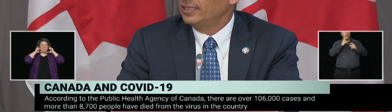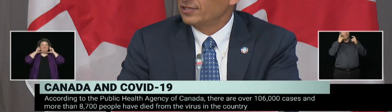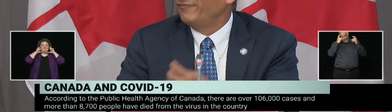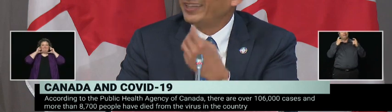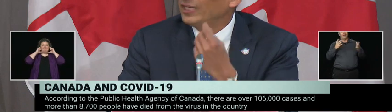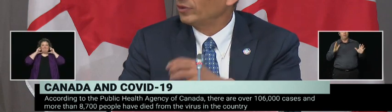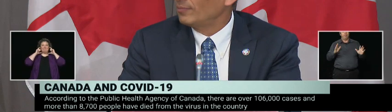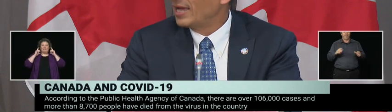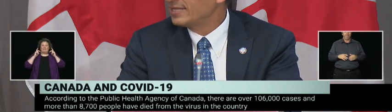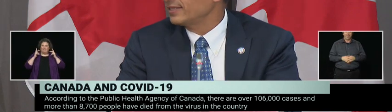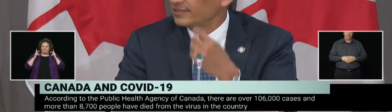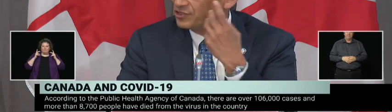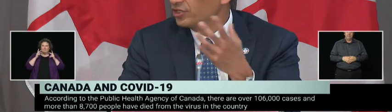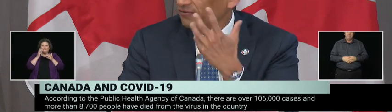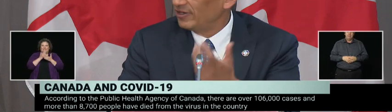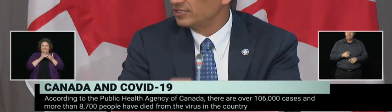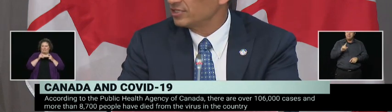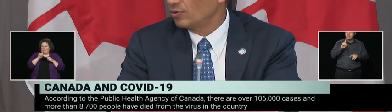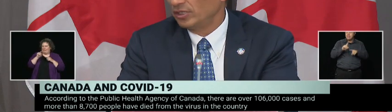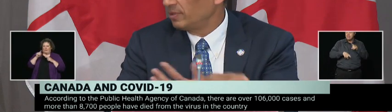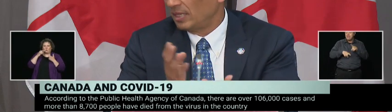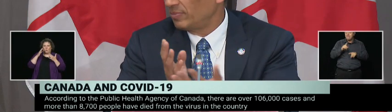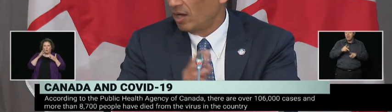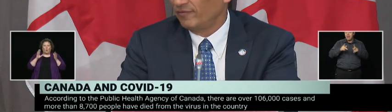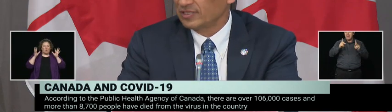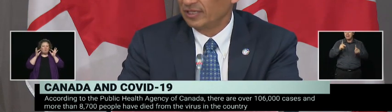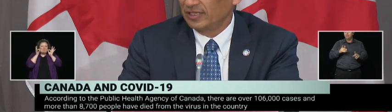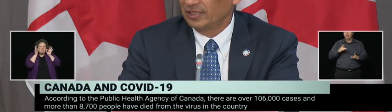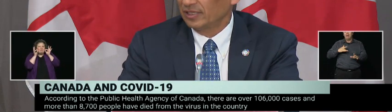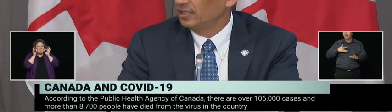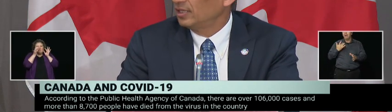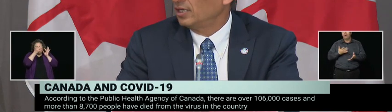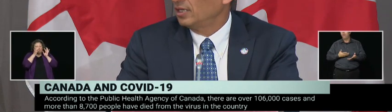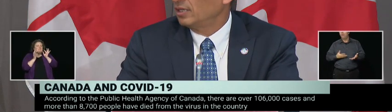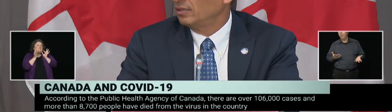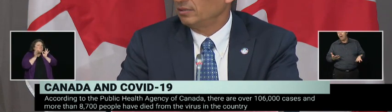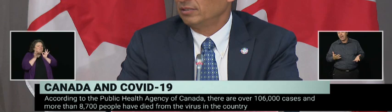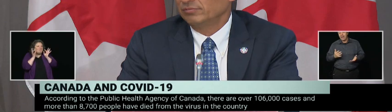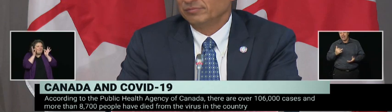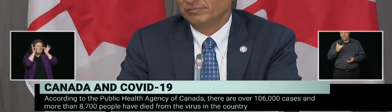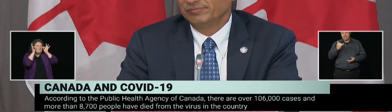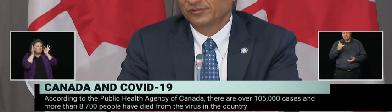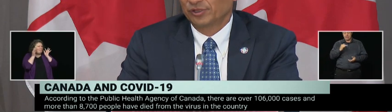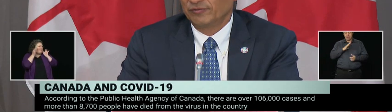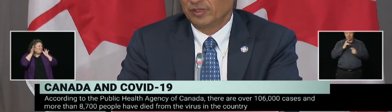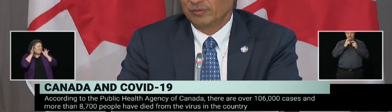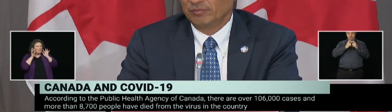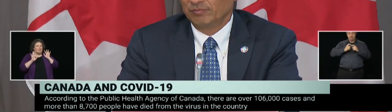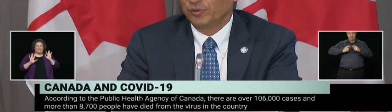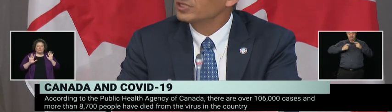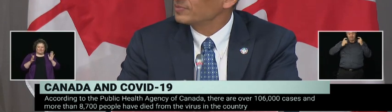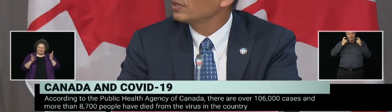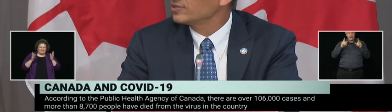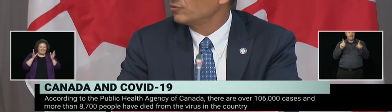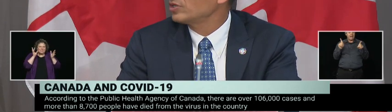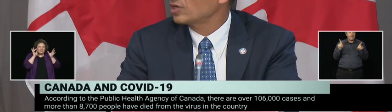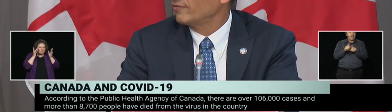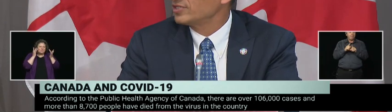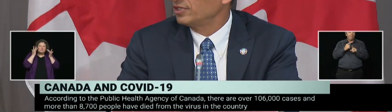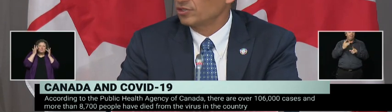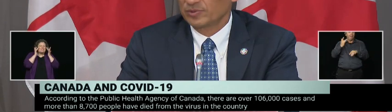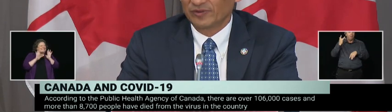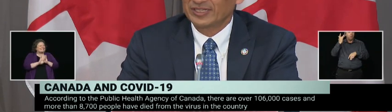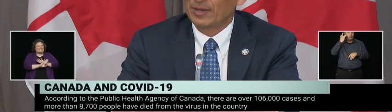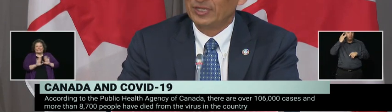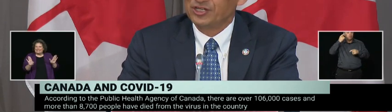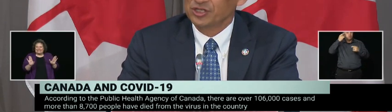then they start fiddling with the mask and touching their face and so on. That obviously then, you know, sort of puts themselves at risk,